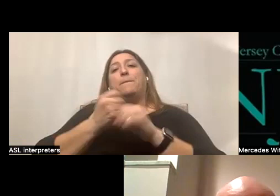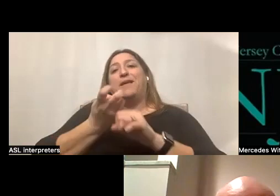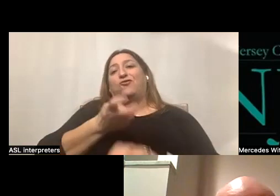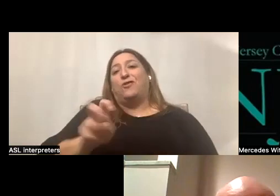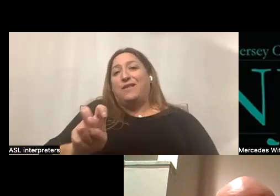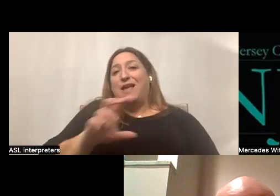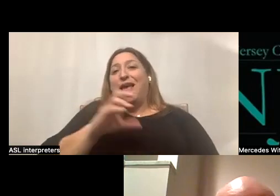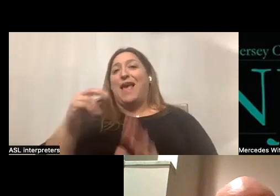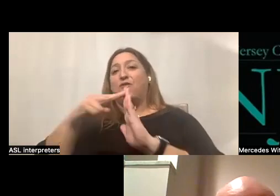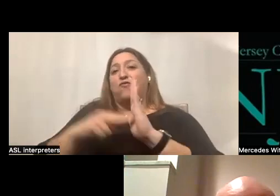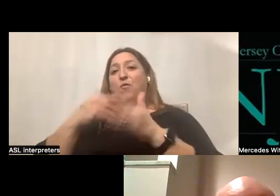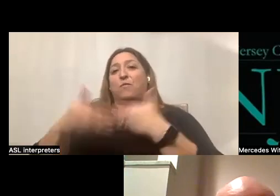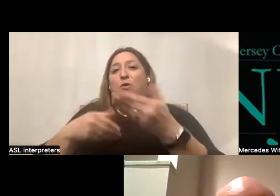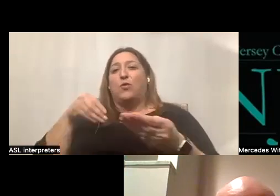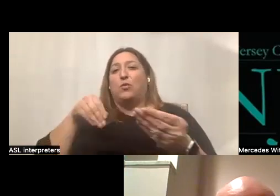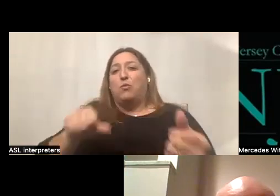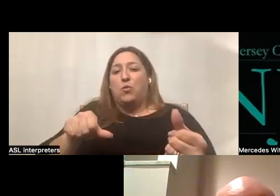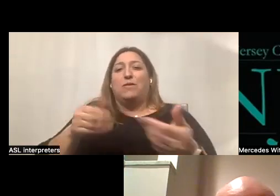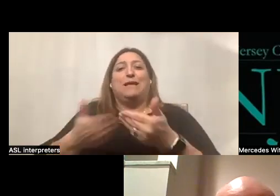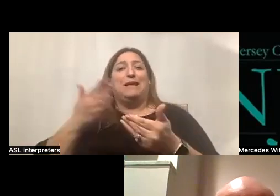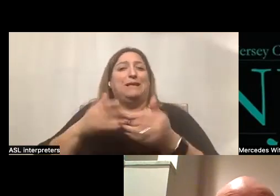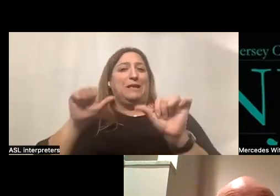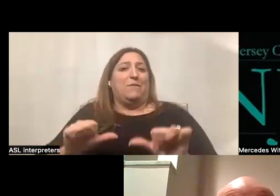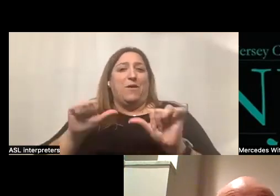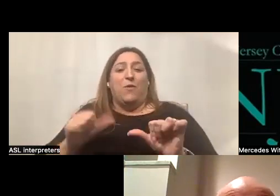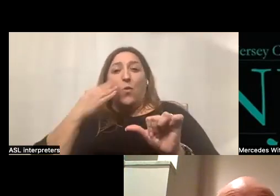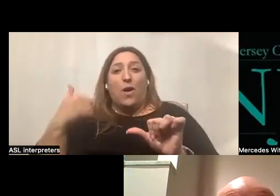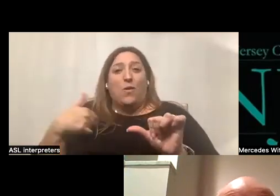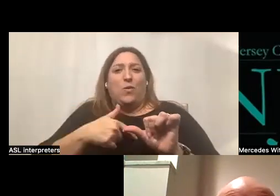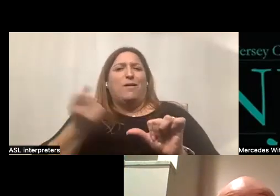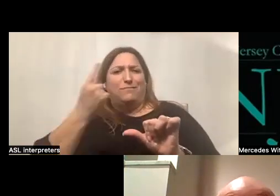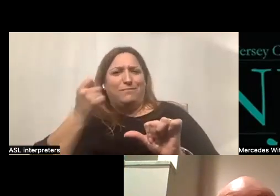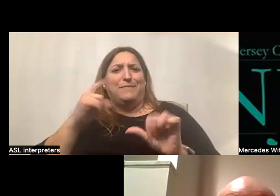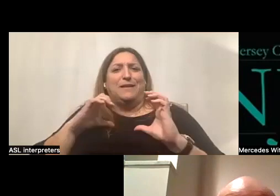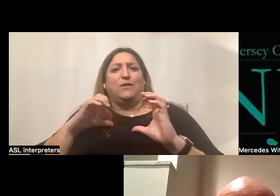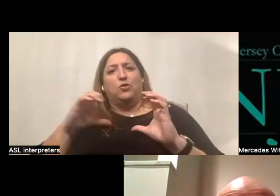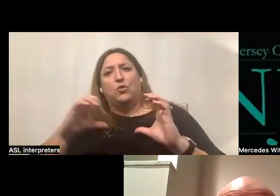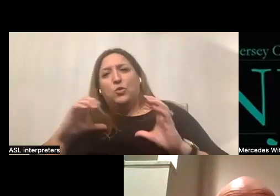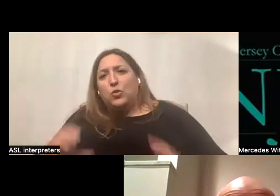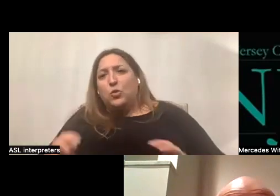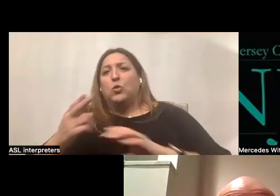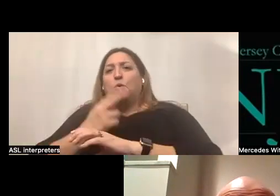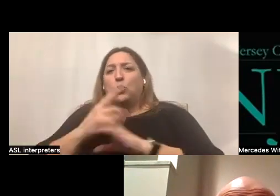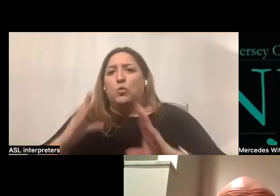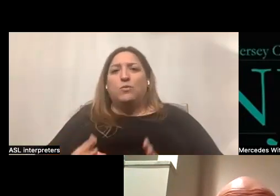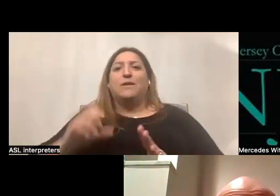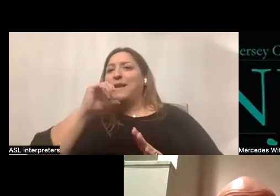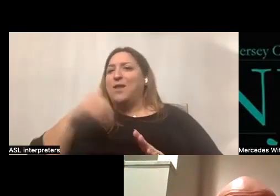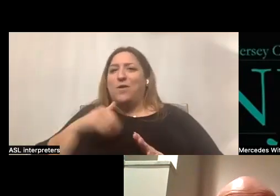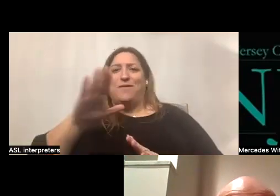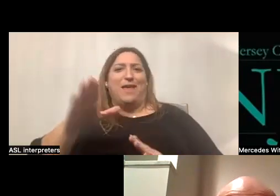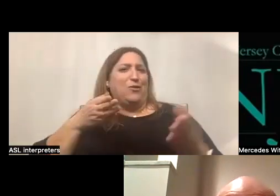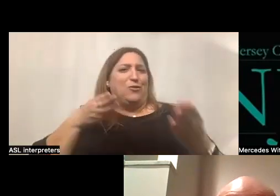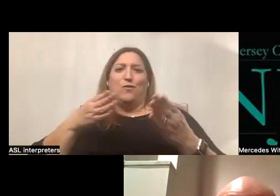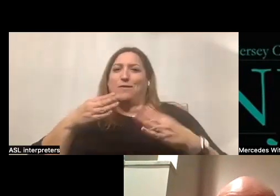enrollment process as smooth and easy as possible because we understand that our consumers deserve not to have their services and supports interrupted.